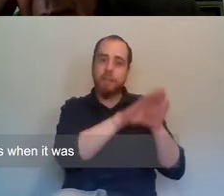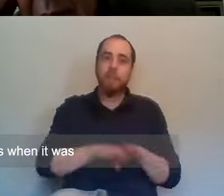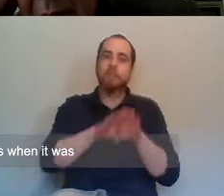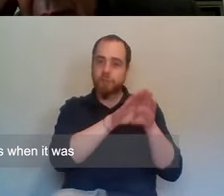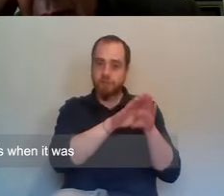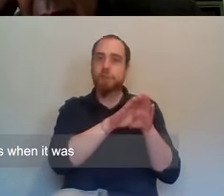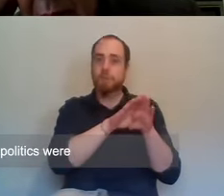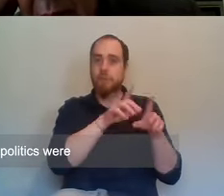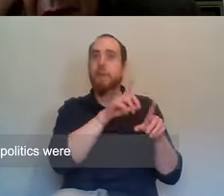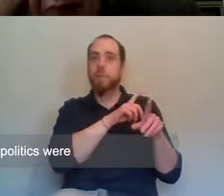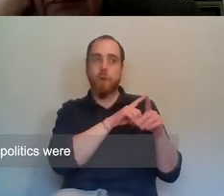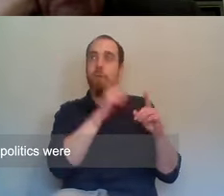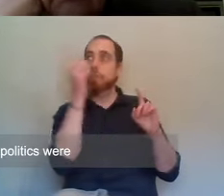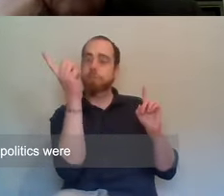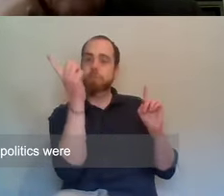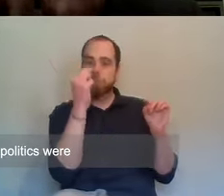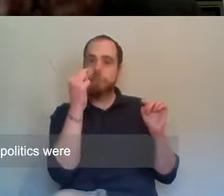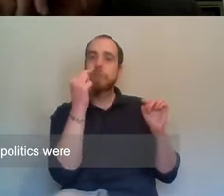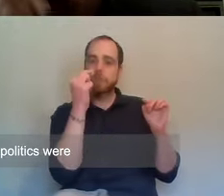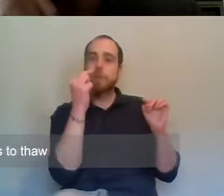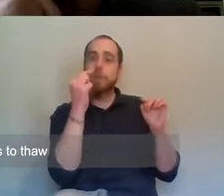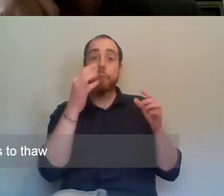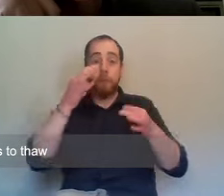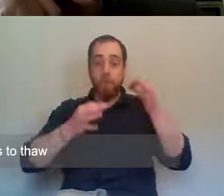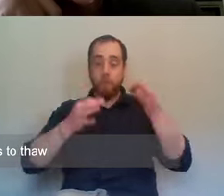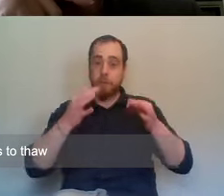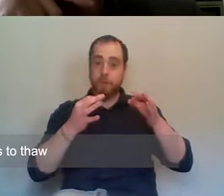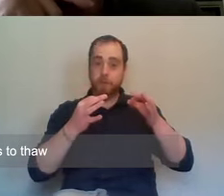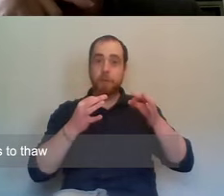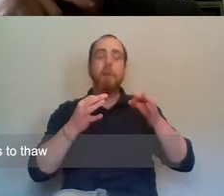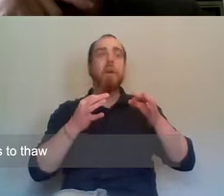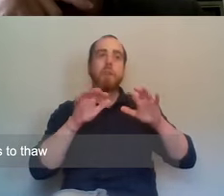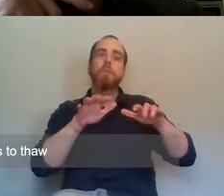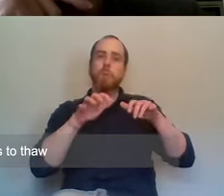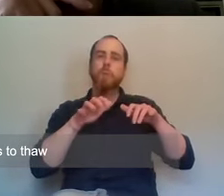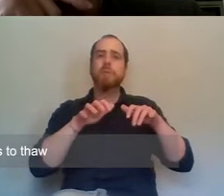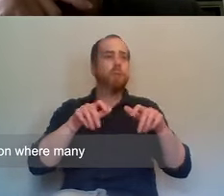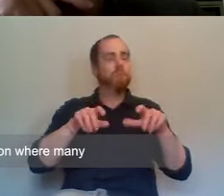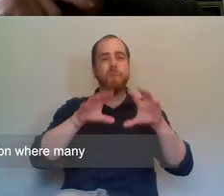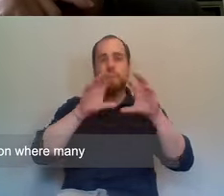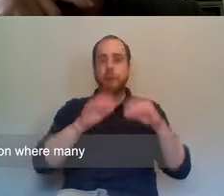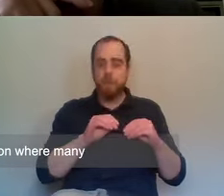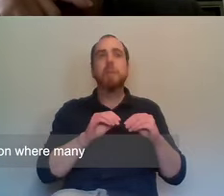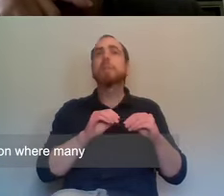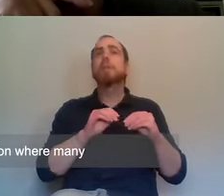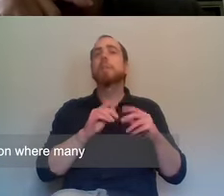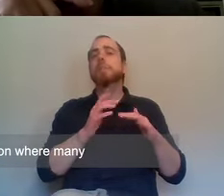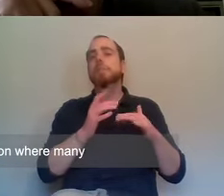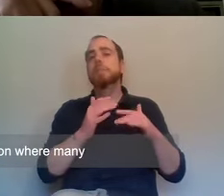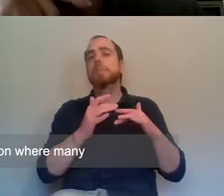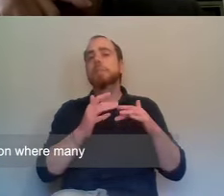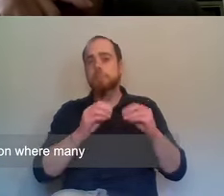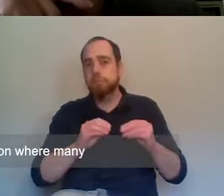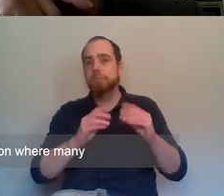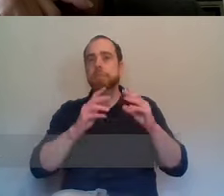was frozen. That's when those politics were frozen. When it begins to thaw. And the 1960s sees a situation where many